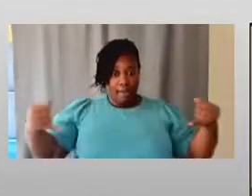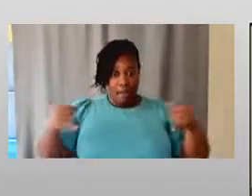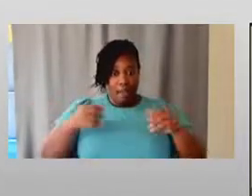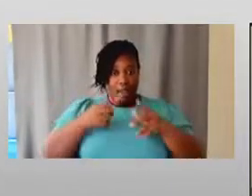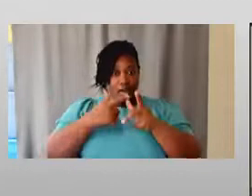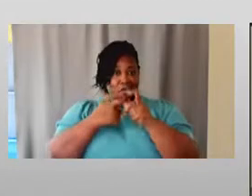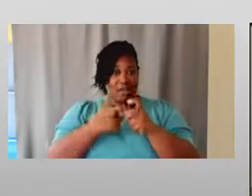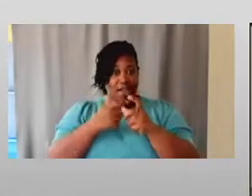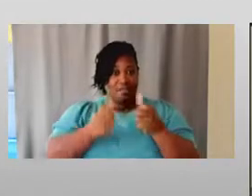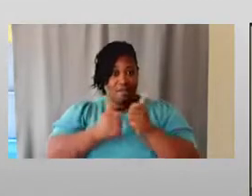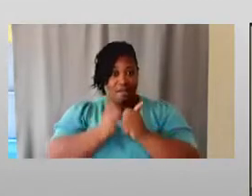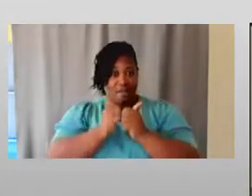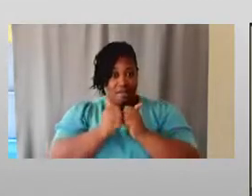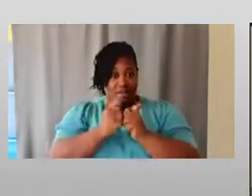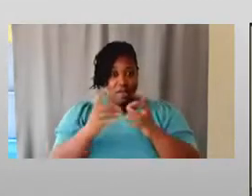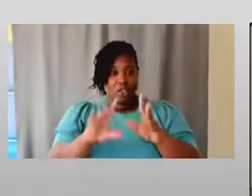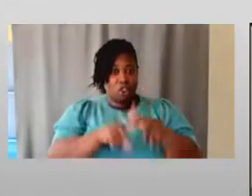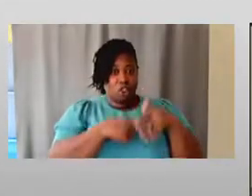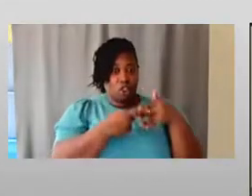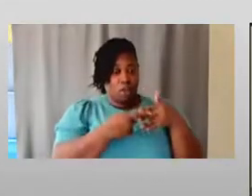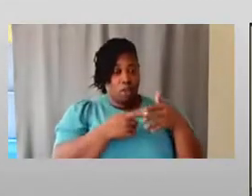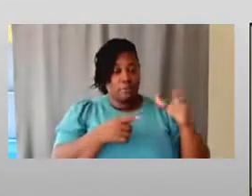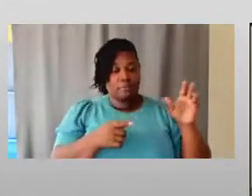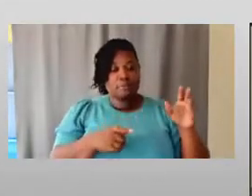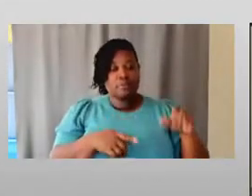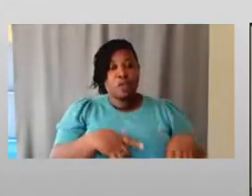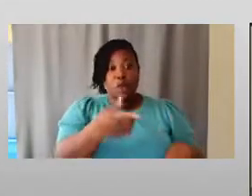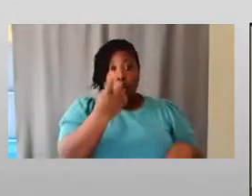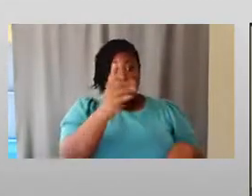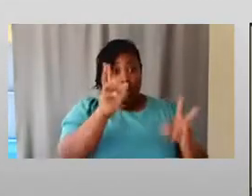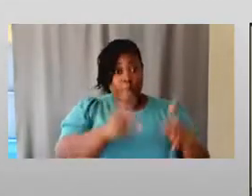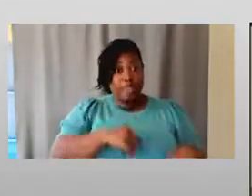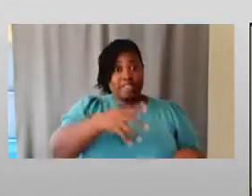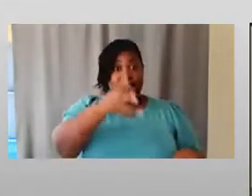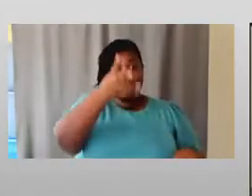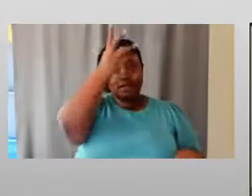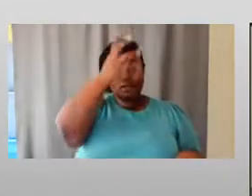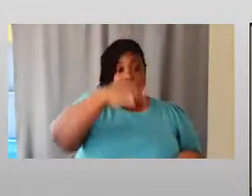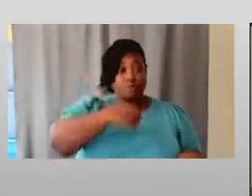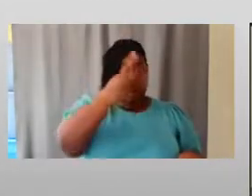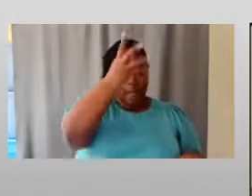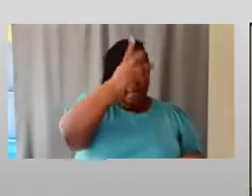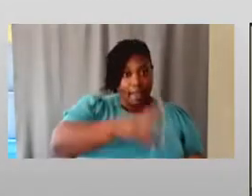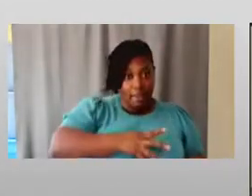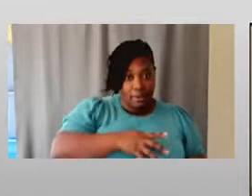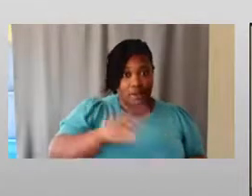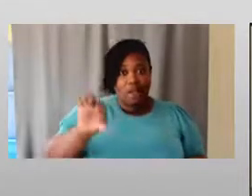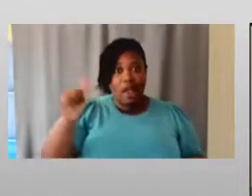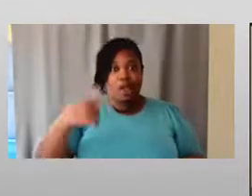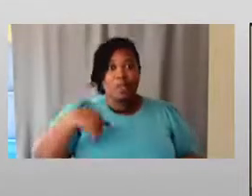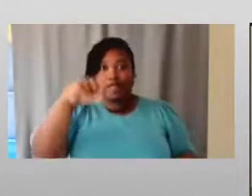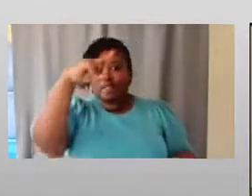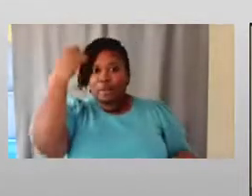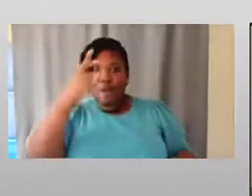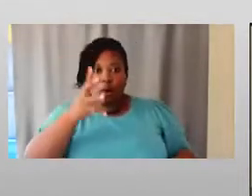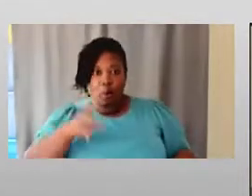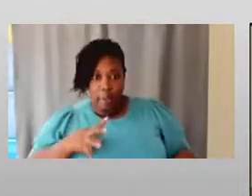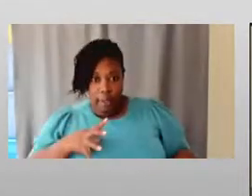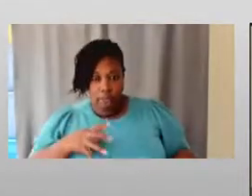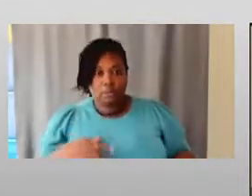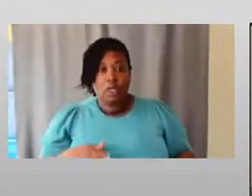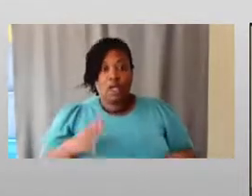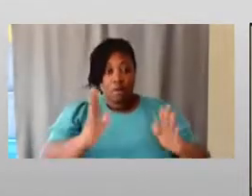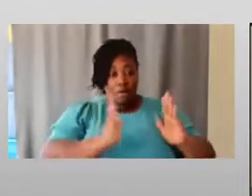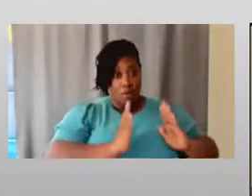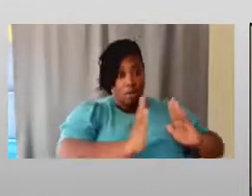distance. And one individual is a Caucasian man, and then the other individual is a black woman. And in their lanes,